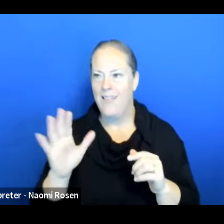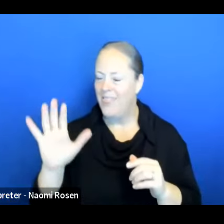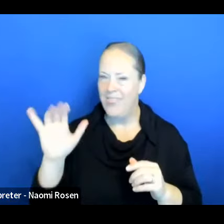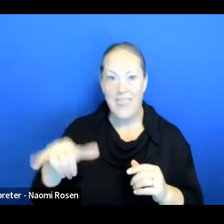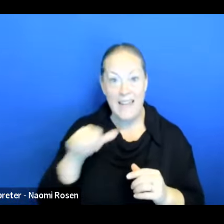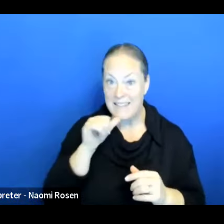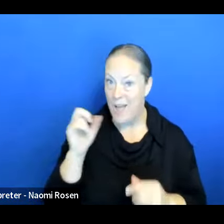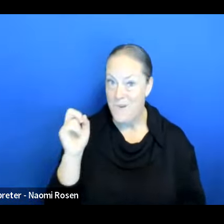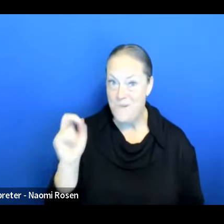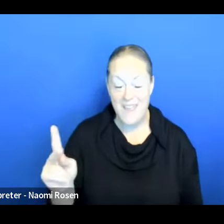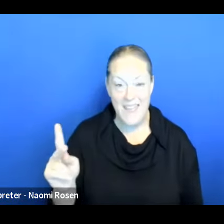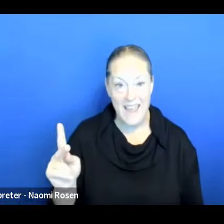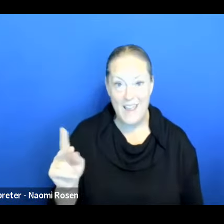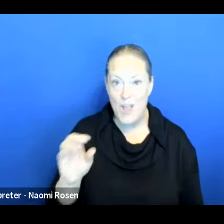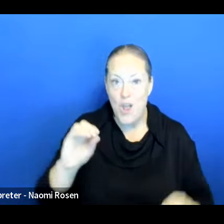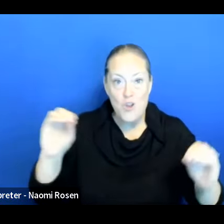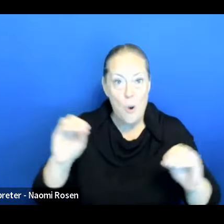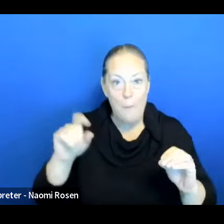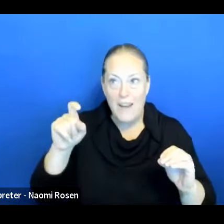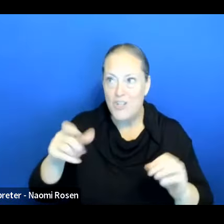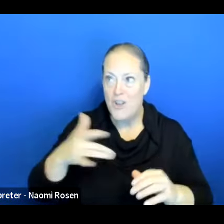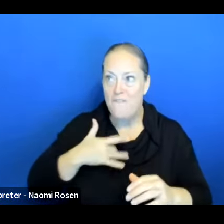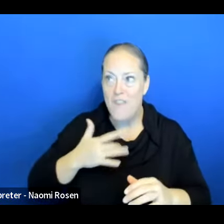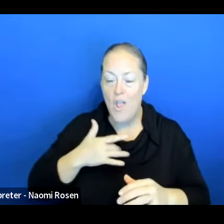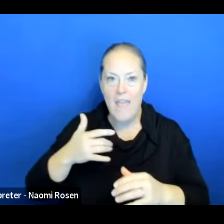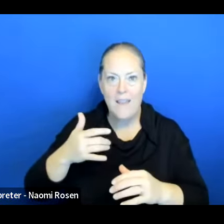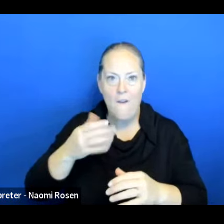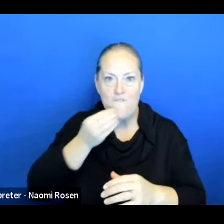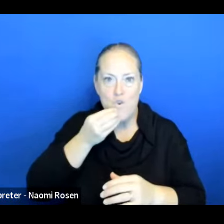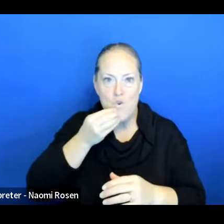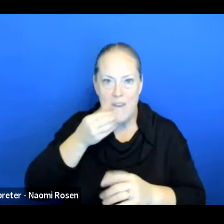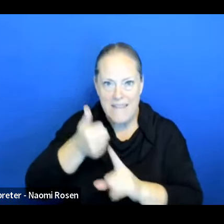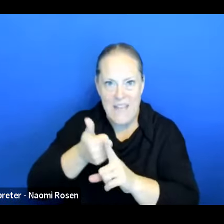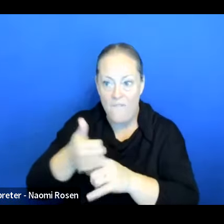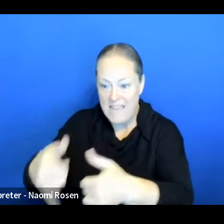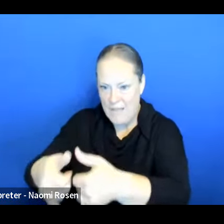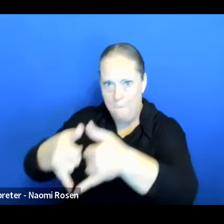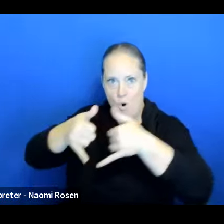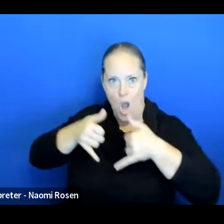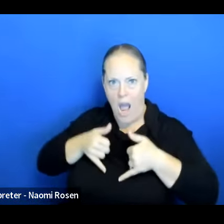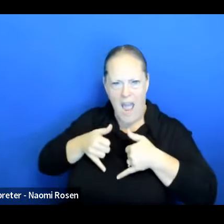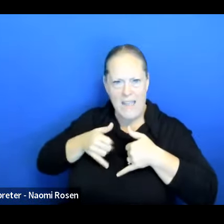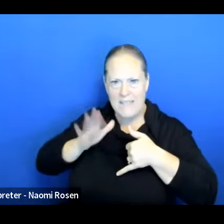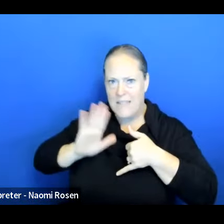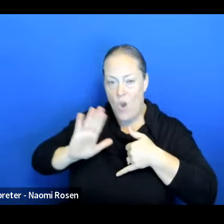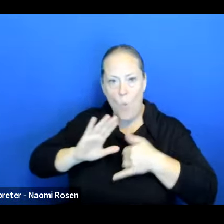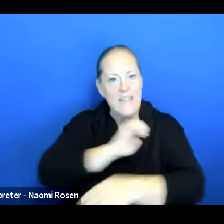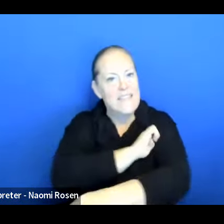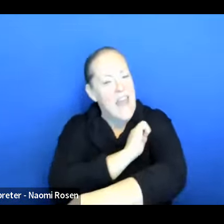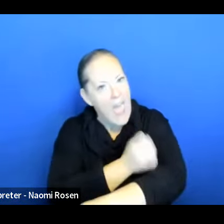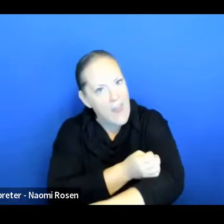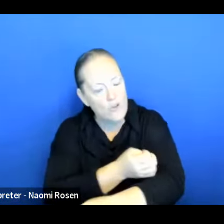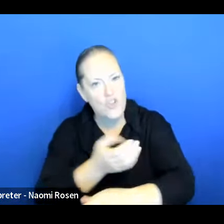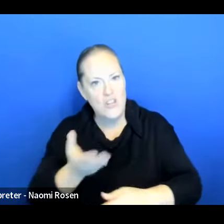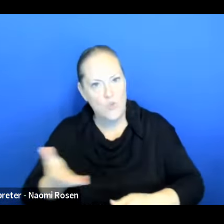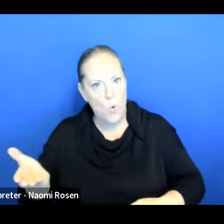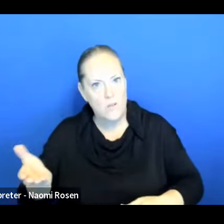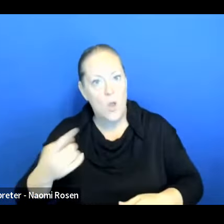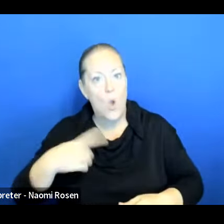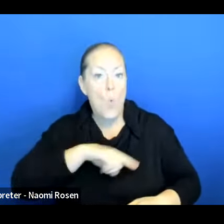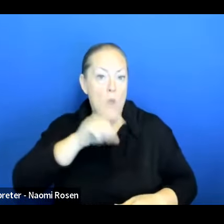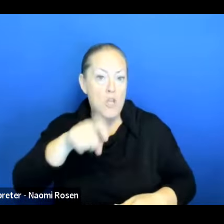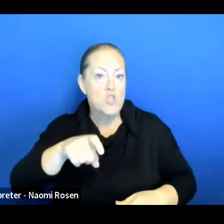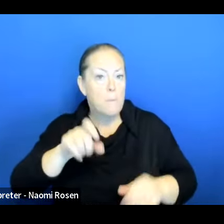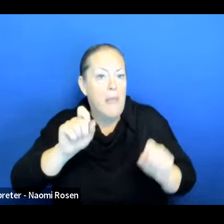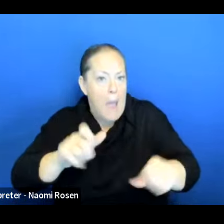feel like food is like a price. It's an energy source and we are, and we should all be able to enjoy it. Having